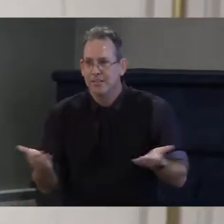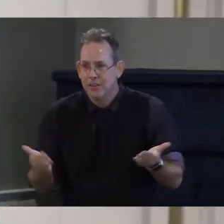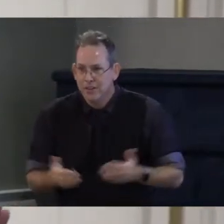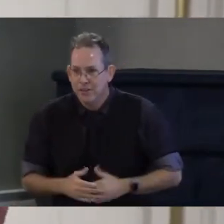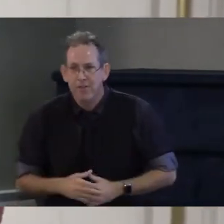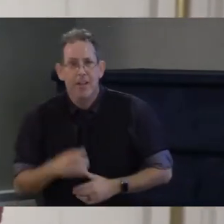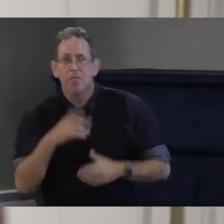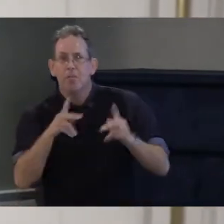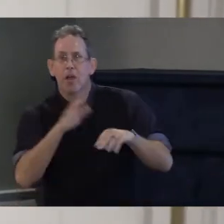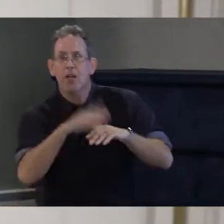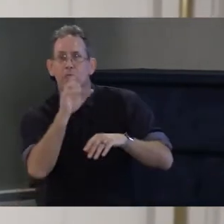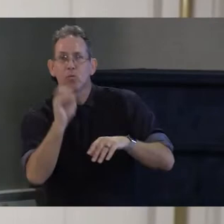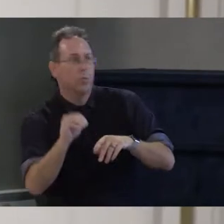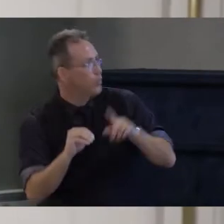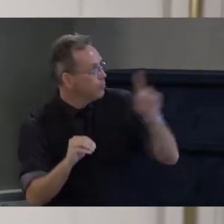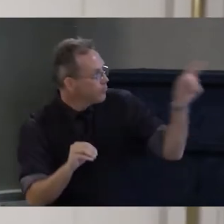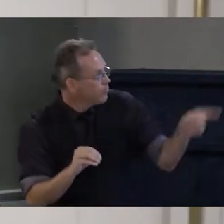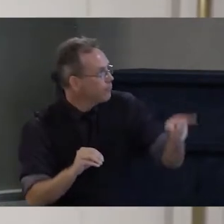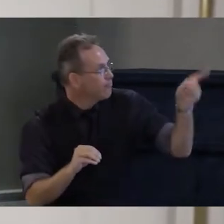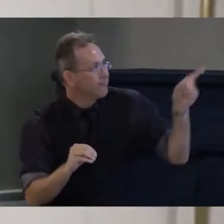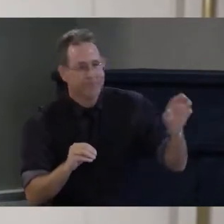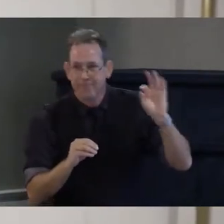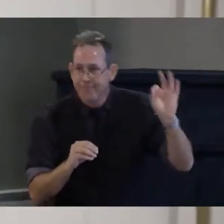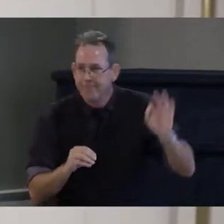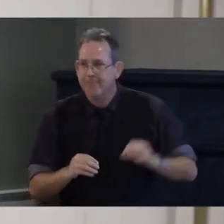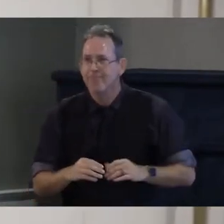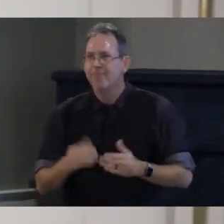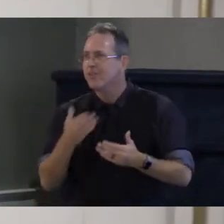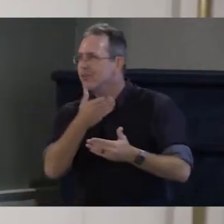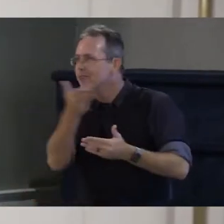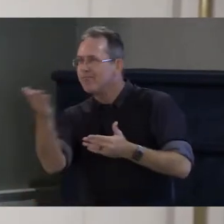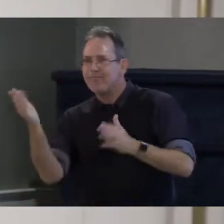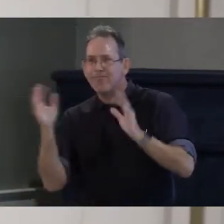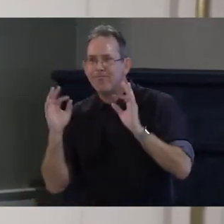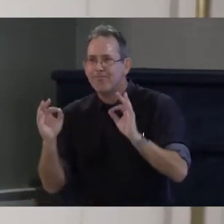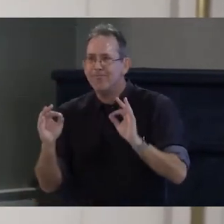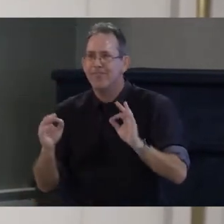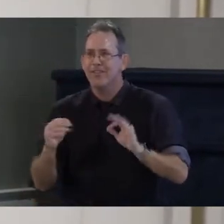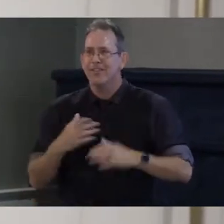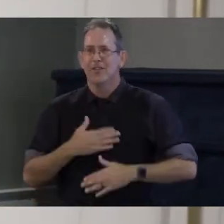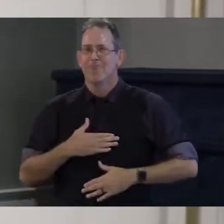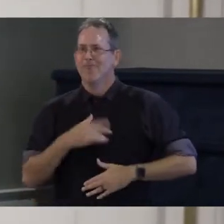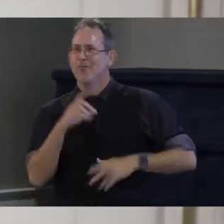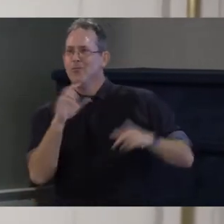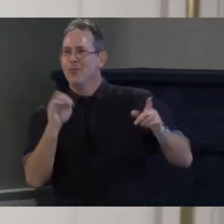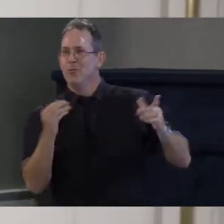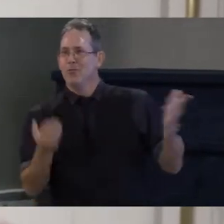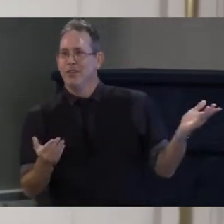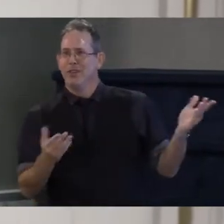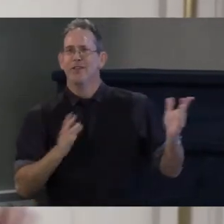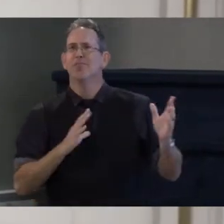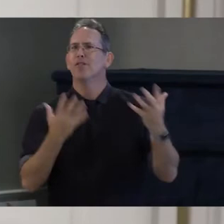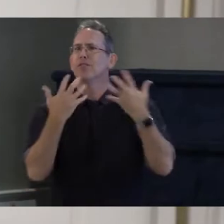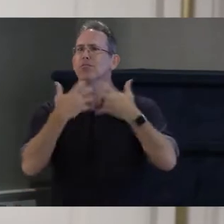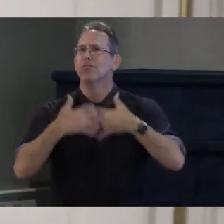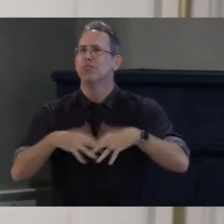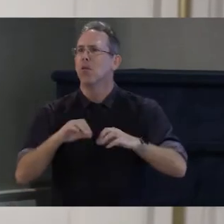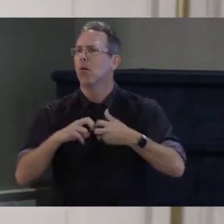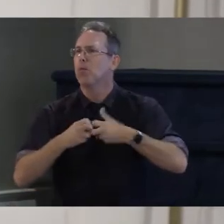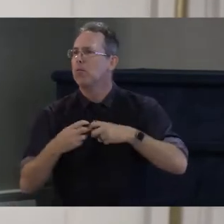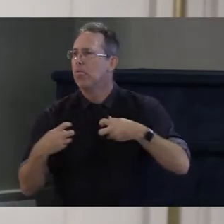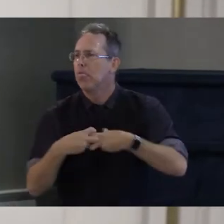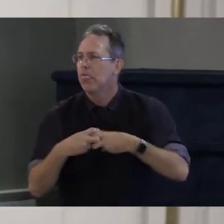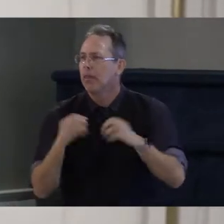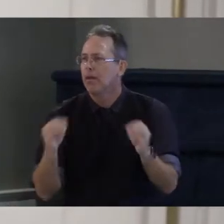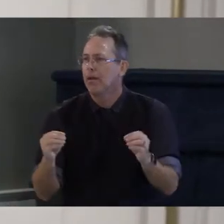hybrid accessible production and so I can't thank ORCA enough for coming out and helping us get all of this